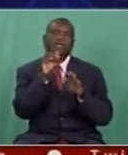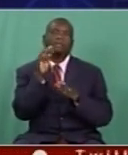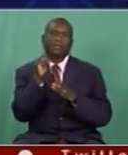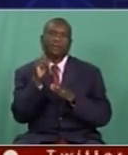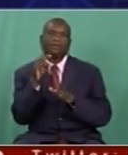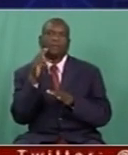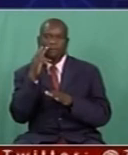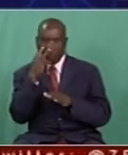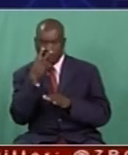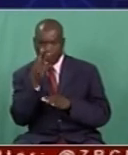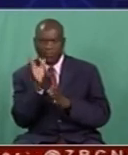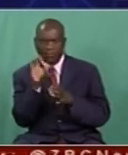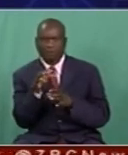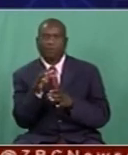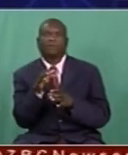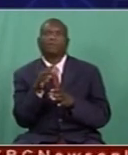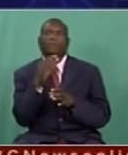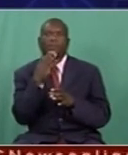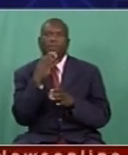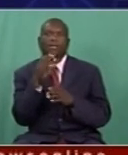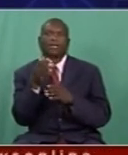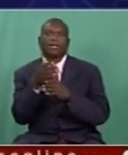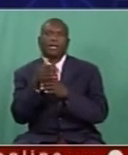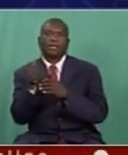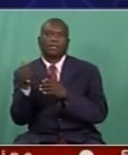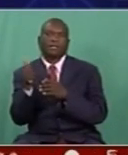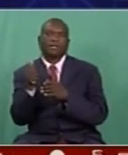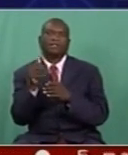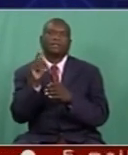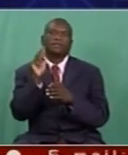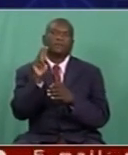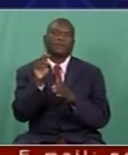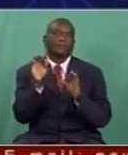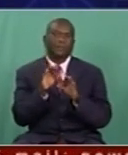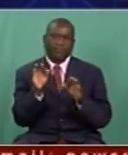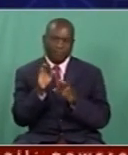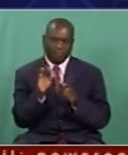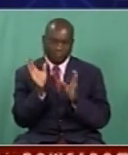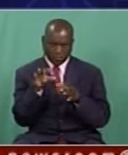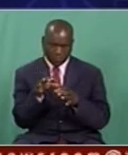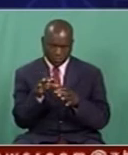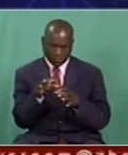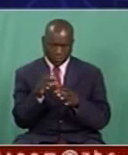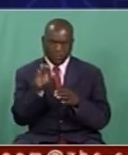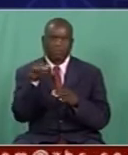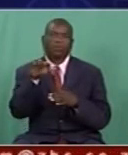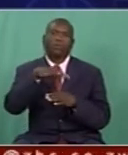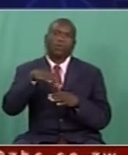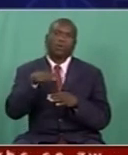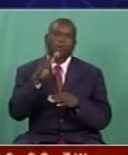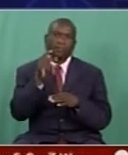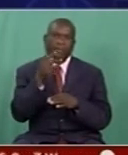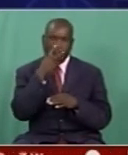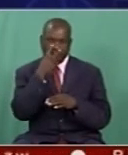critical. And also we have the monopoly at the moment because we don't have any other news channel and TV channel at the moment nationally. But also we have